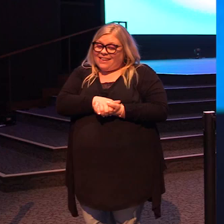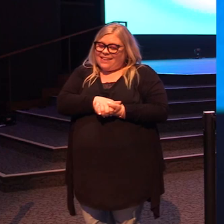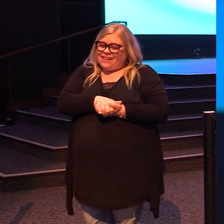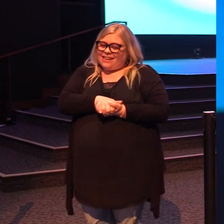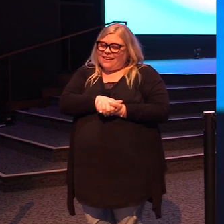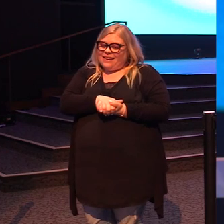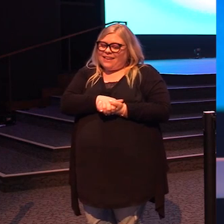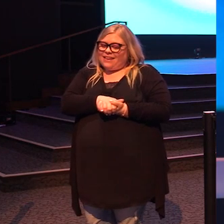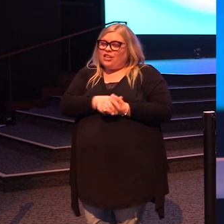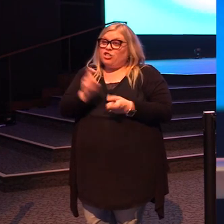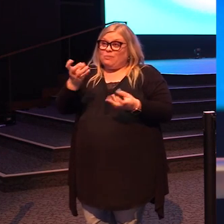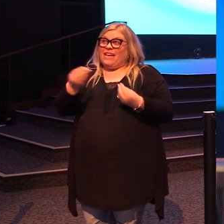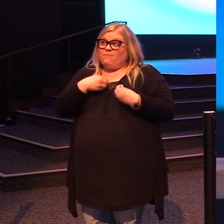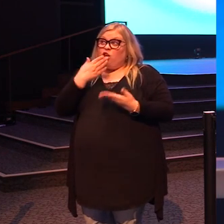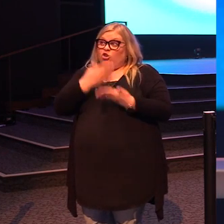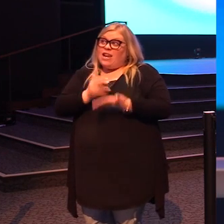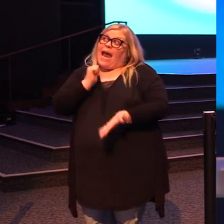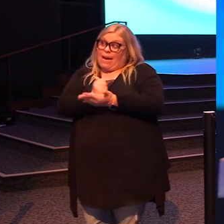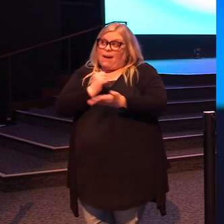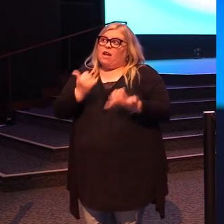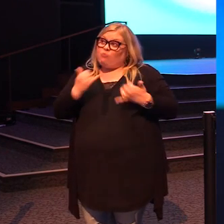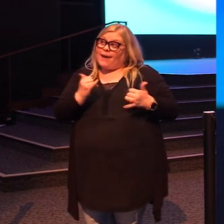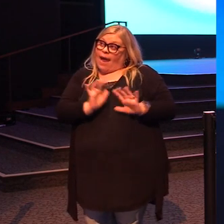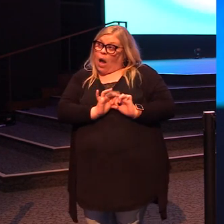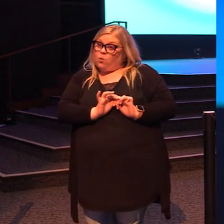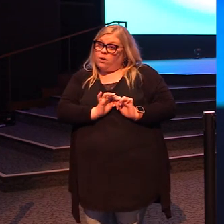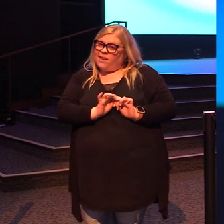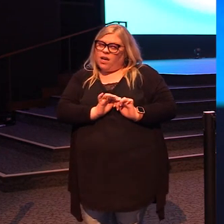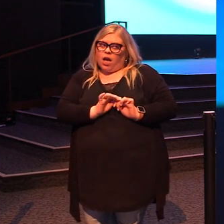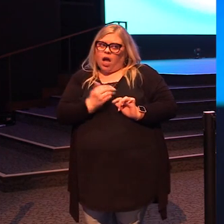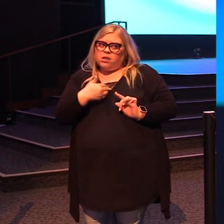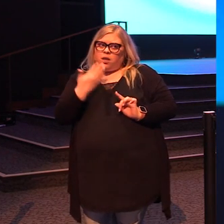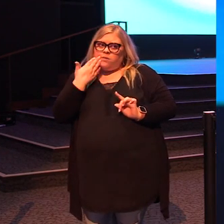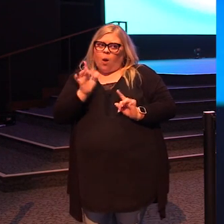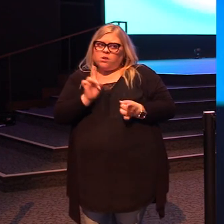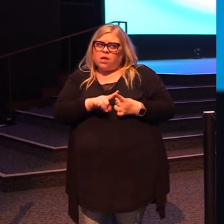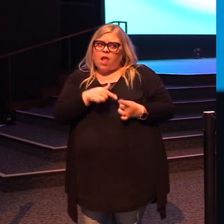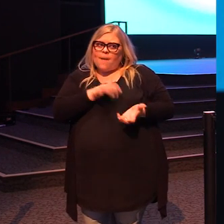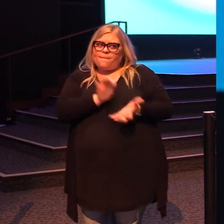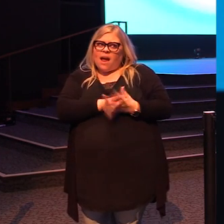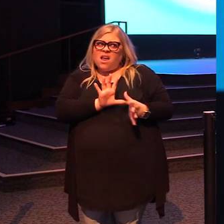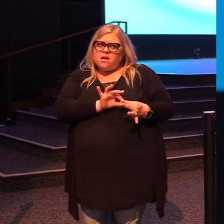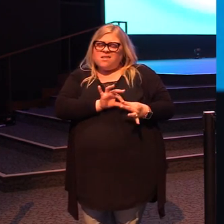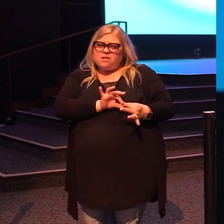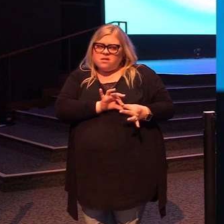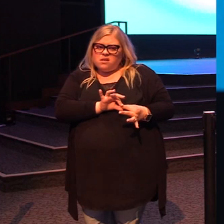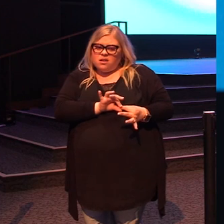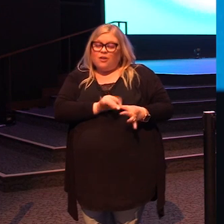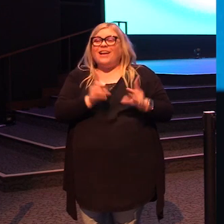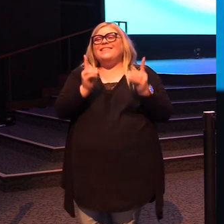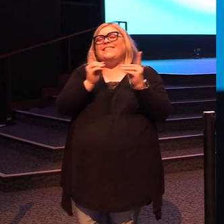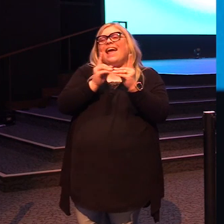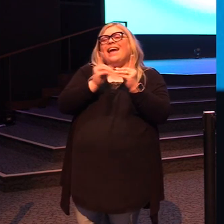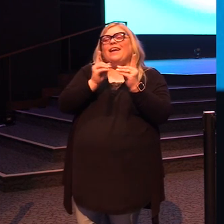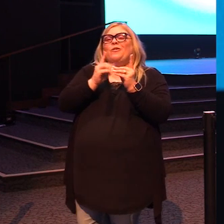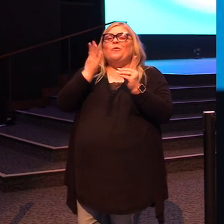should be giving me a good amen right about now. Right? Like, like, like when you were dating,